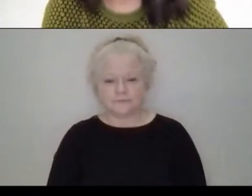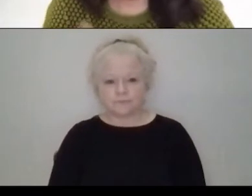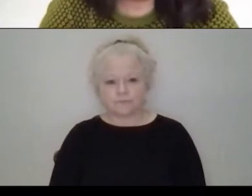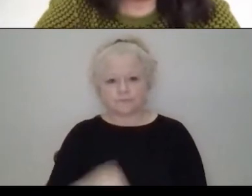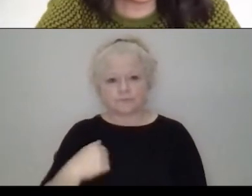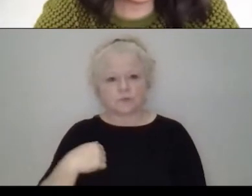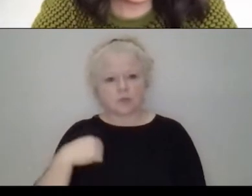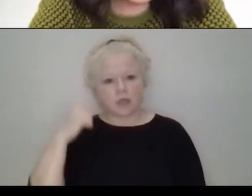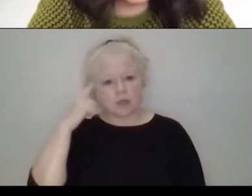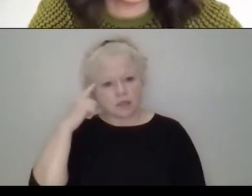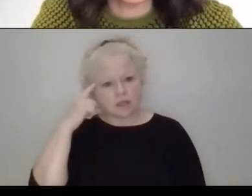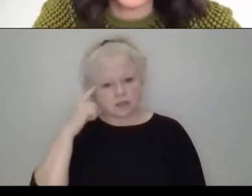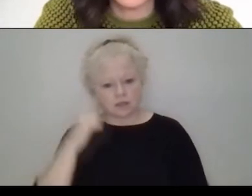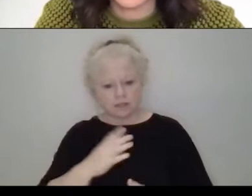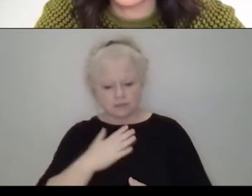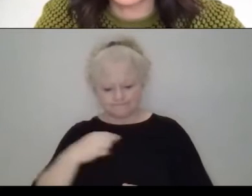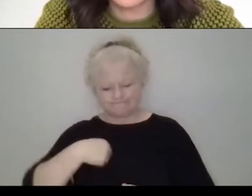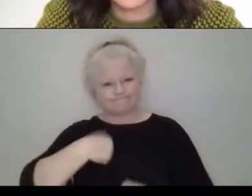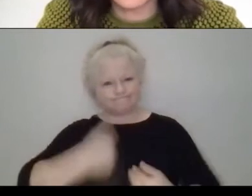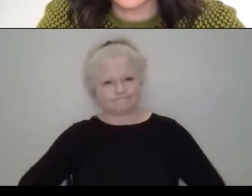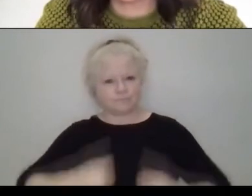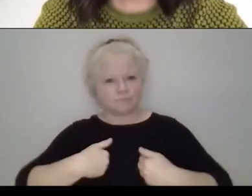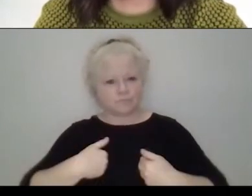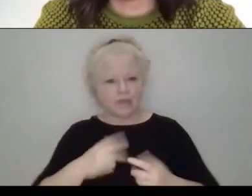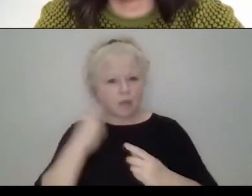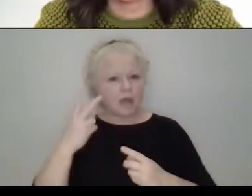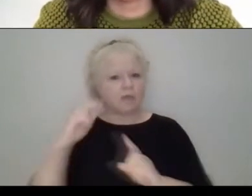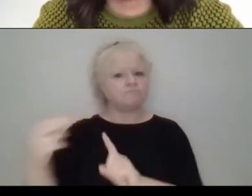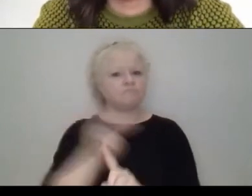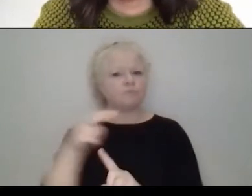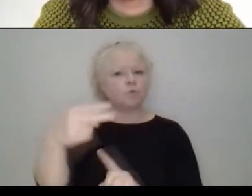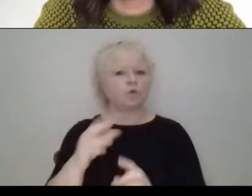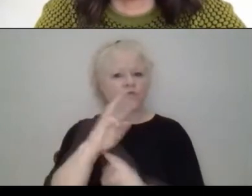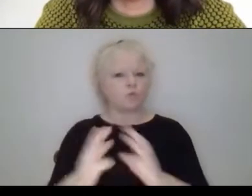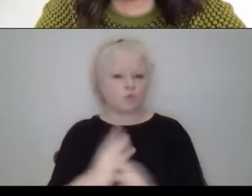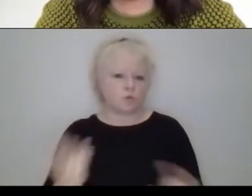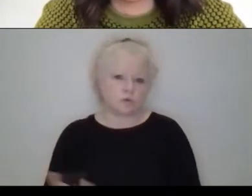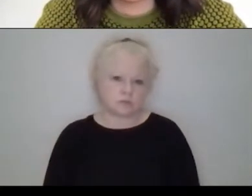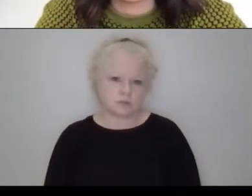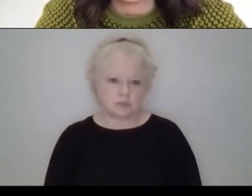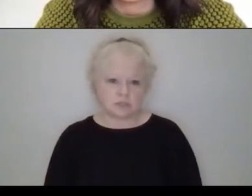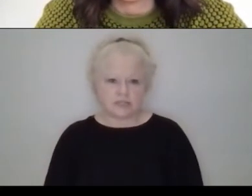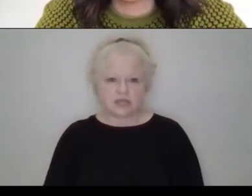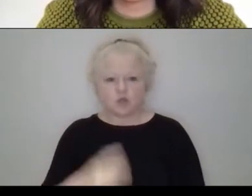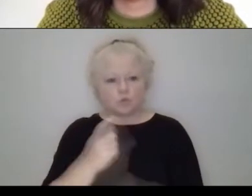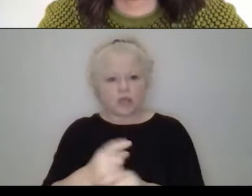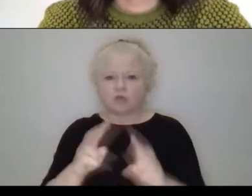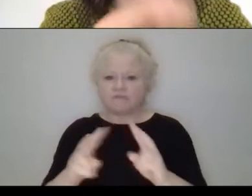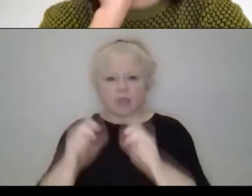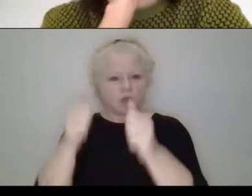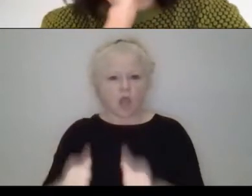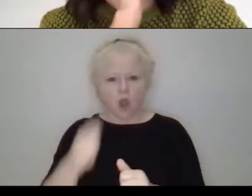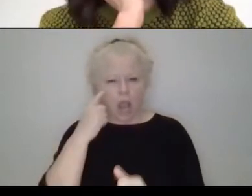think it's part of my statement or way of seeing things. Yeah. I, you, it does seem very architectural. You definitely have